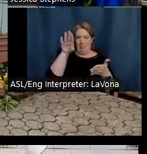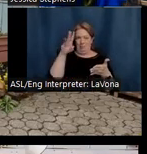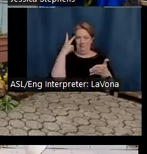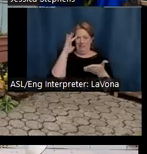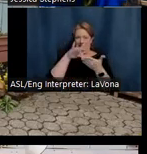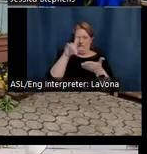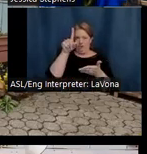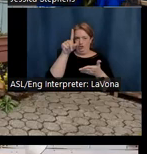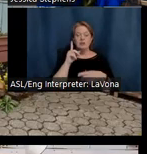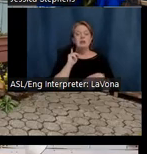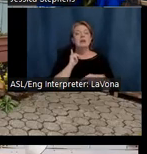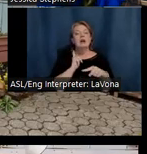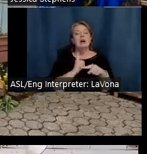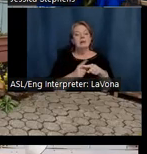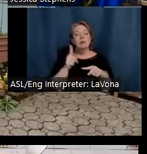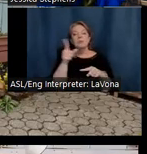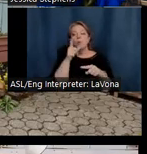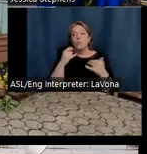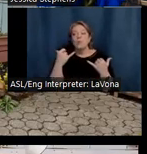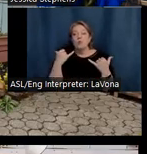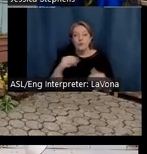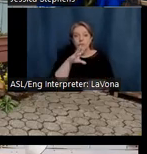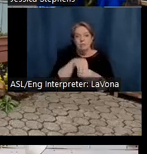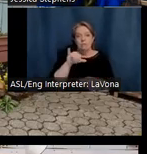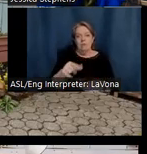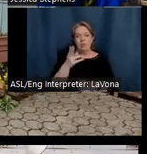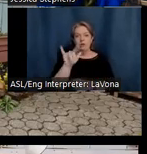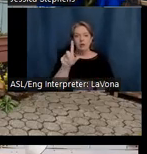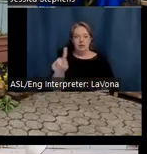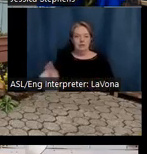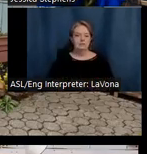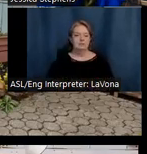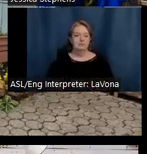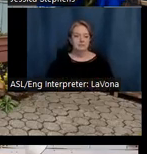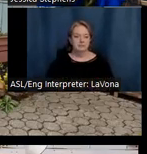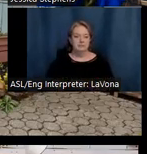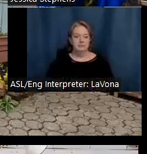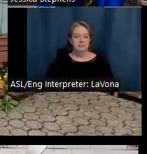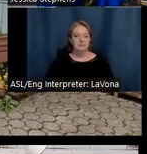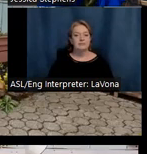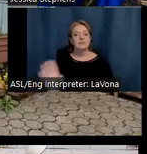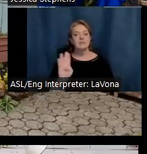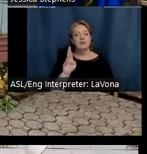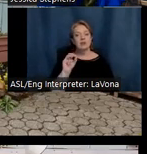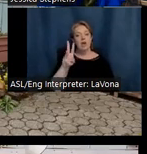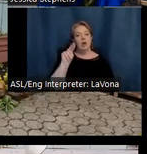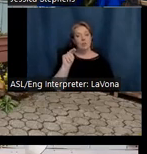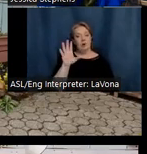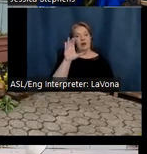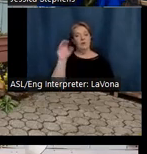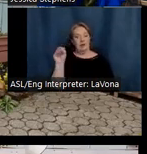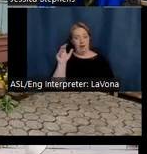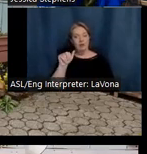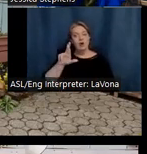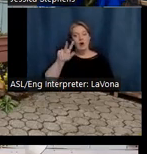by current working members of the Guild. The Brown County Craft Gallery, an artist cooperative, has